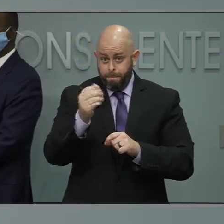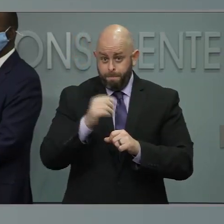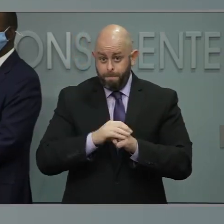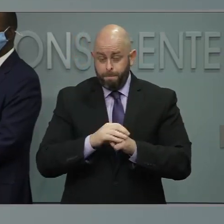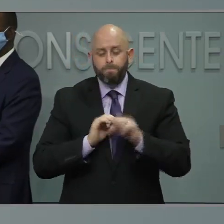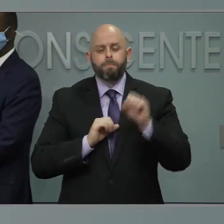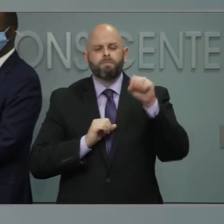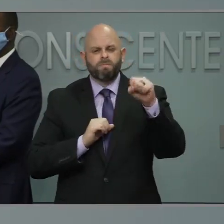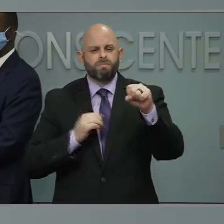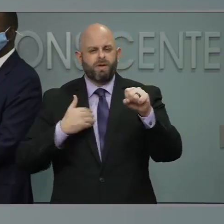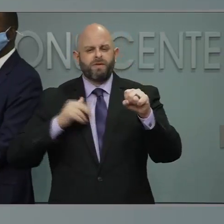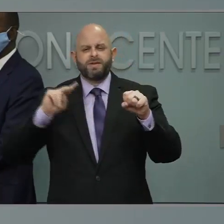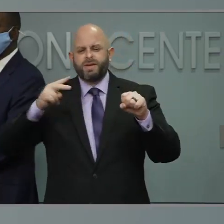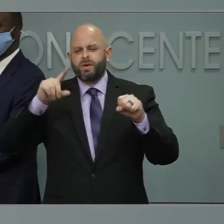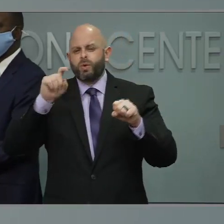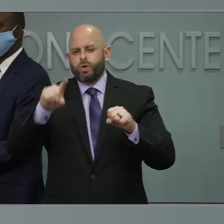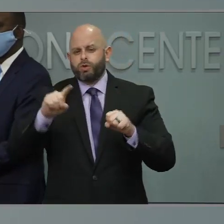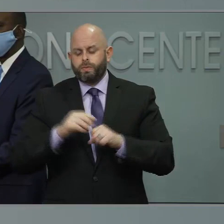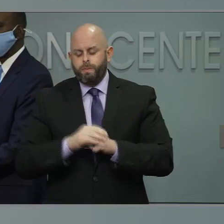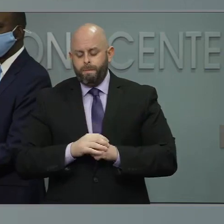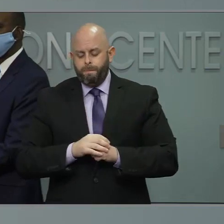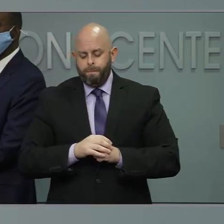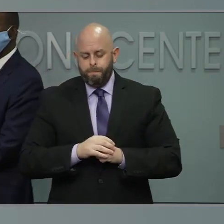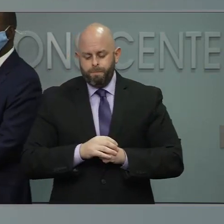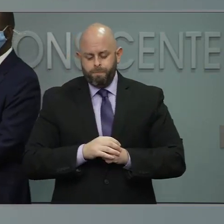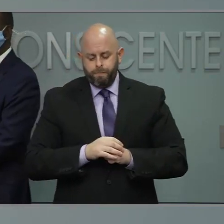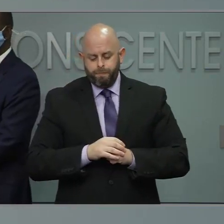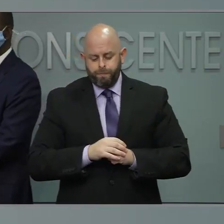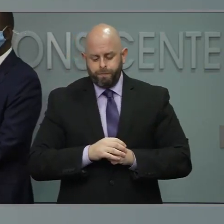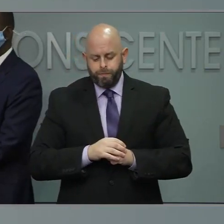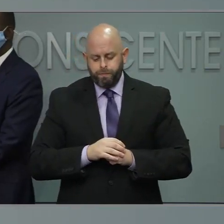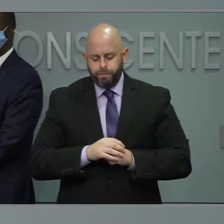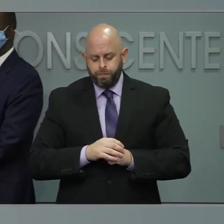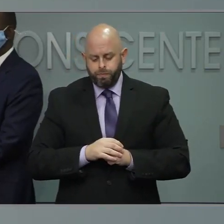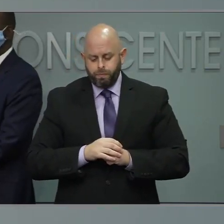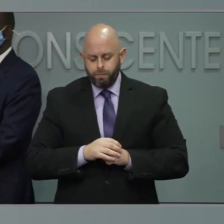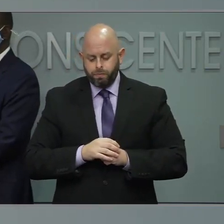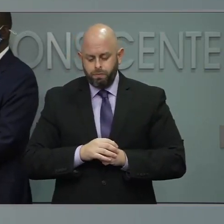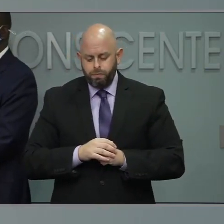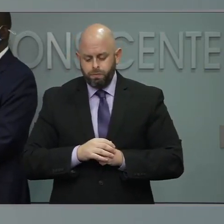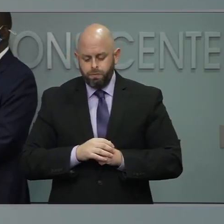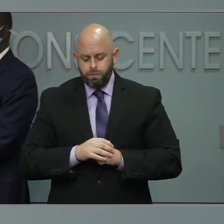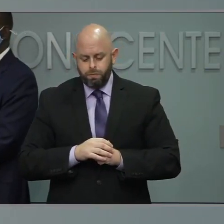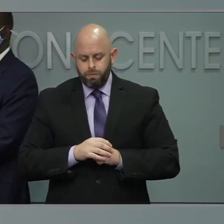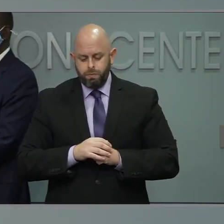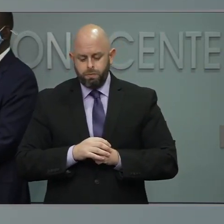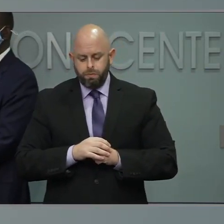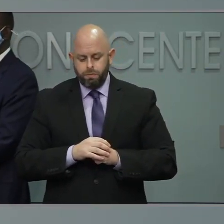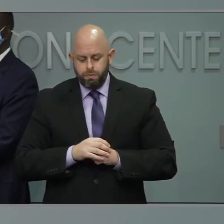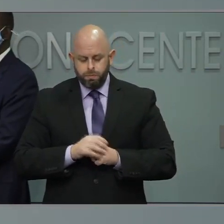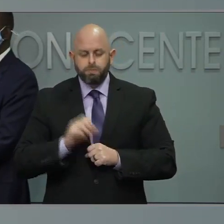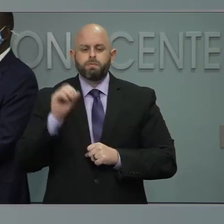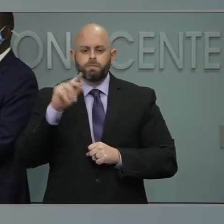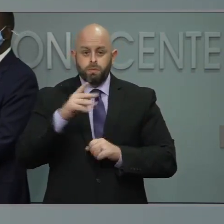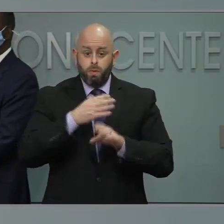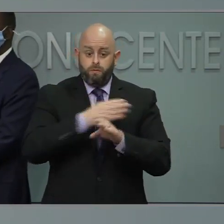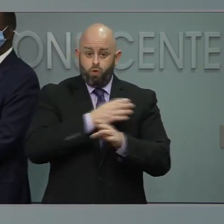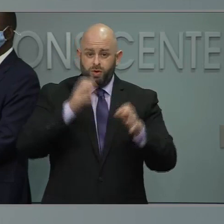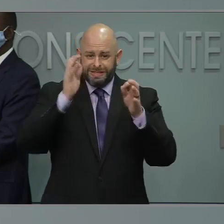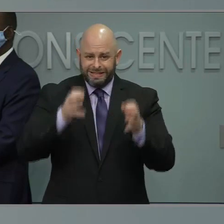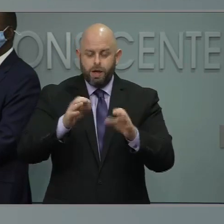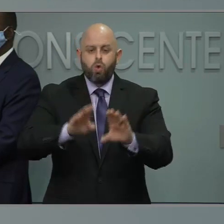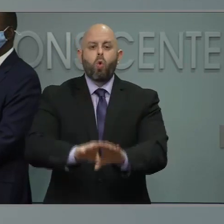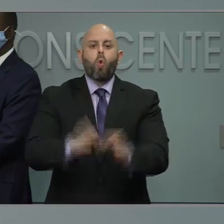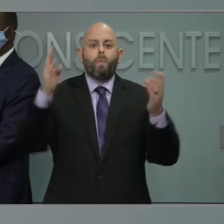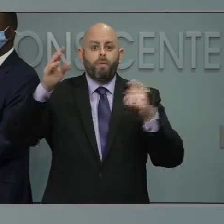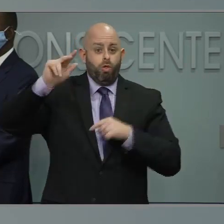Yes, I had a follow up. And so I'm sure there are going to be a lot of factors that go into deciding at what point to move